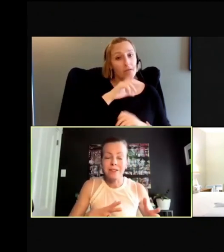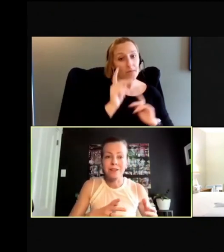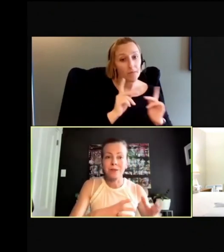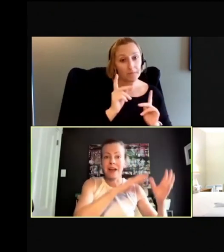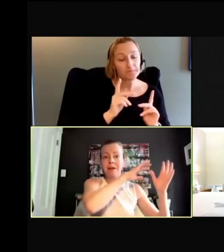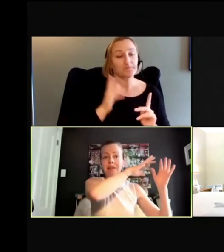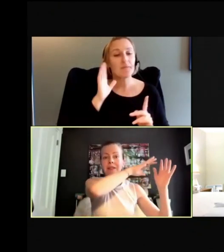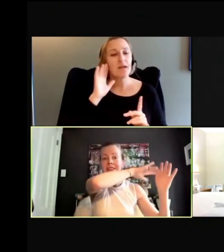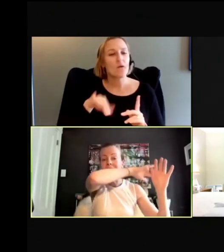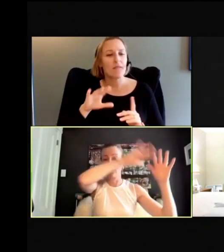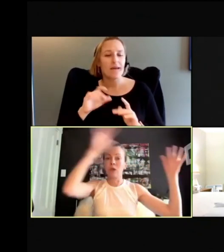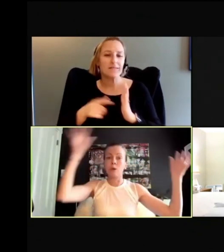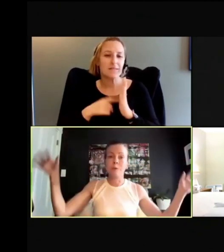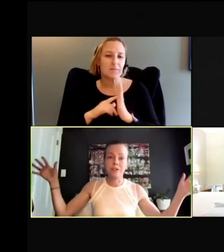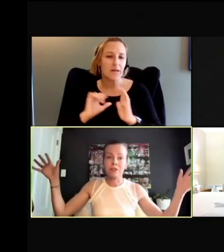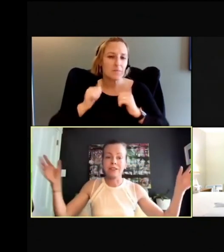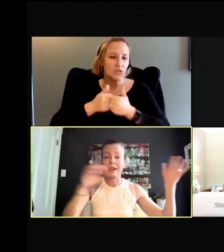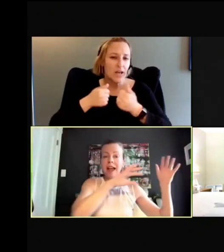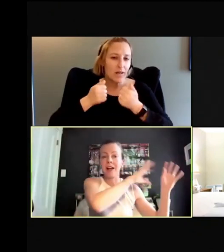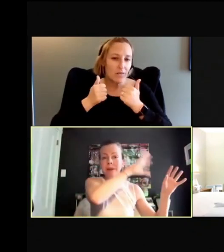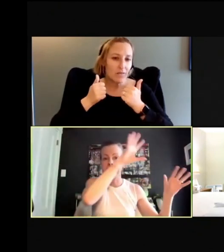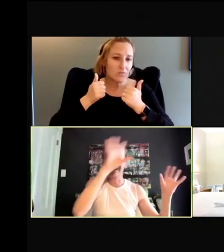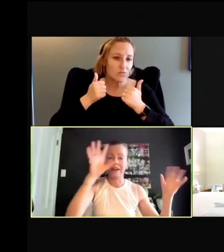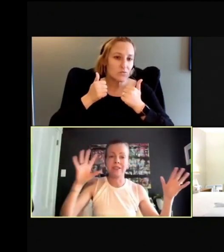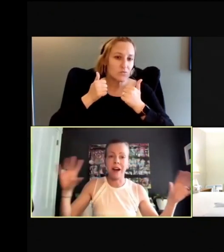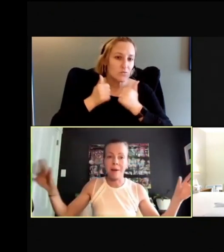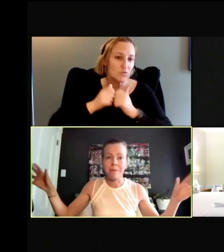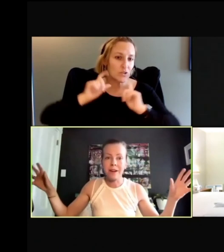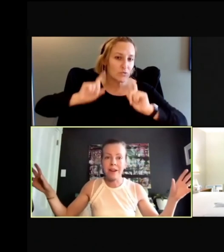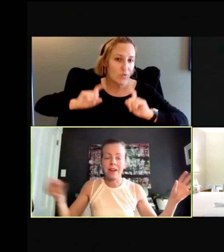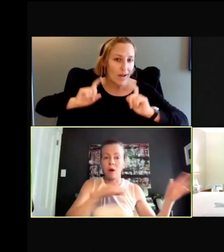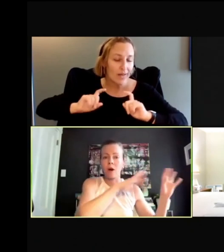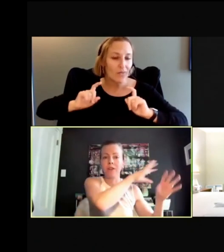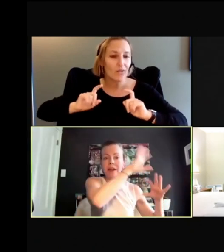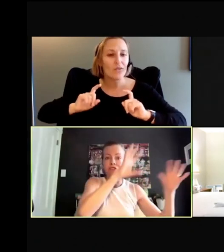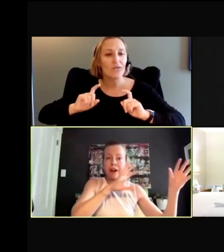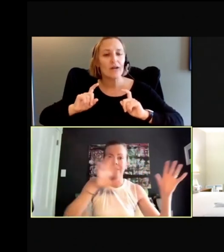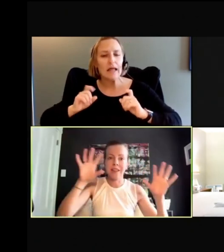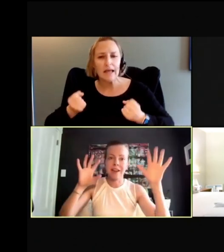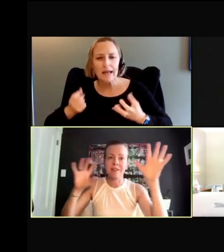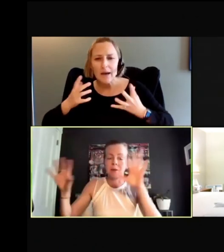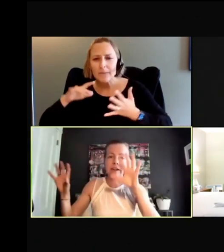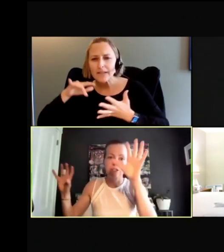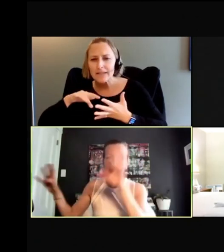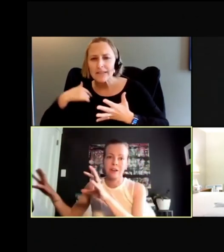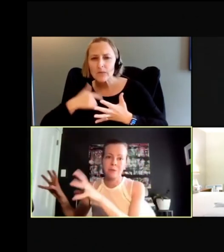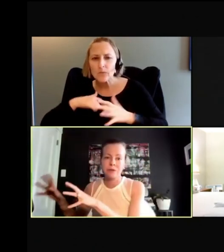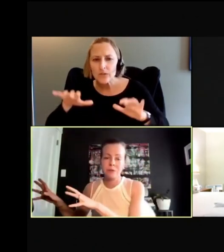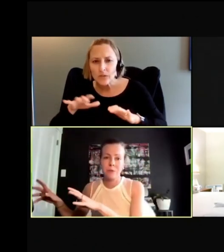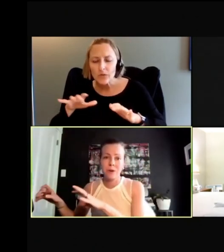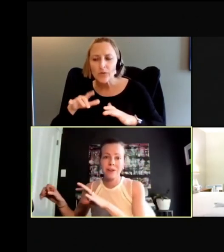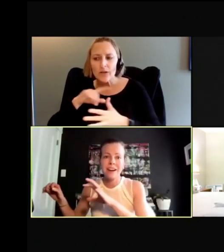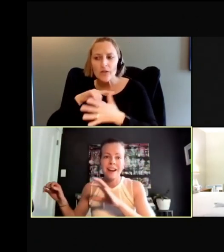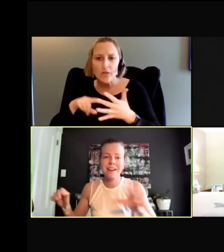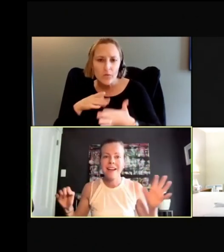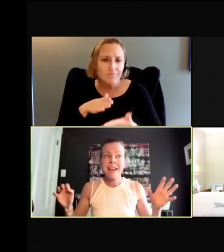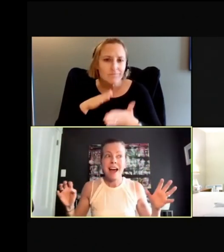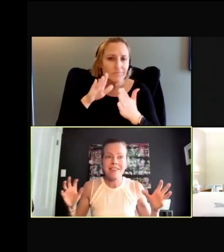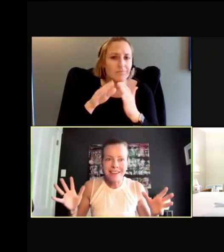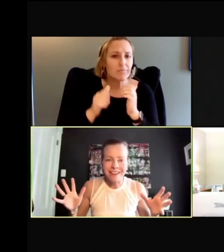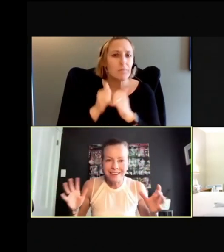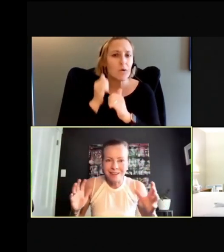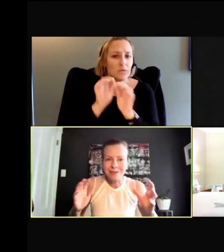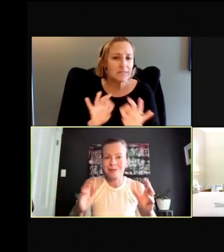trials is also that I think the global picture is like how many studies are happening and are they addressing the issues that are most important? And